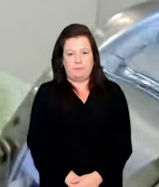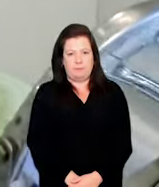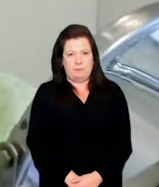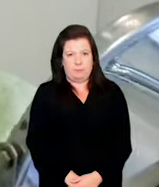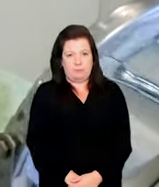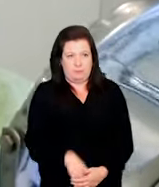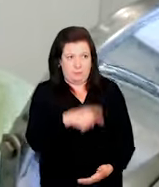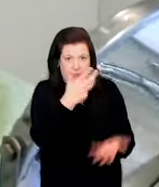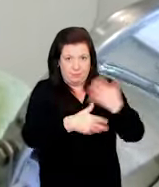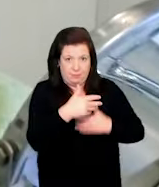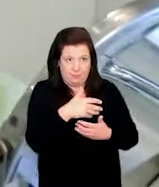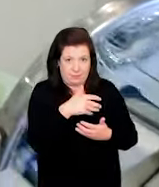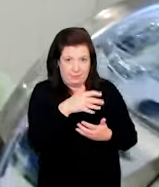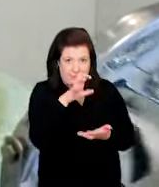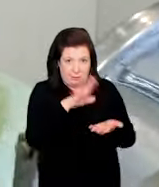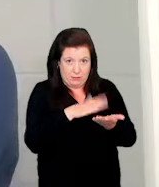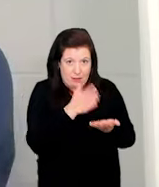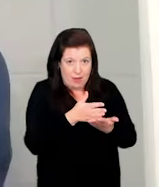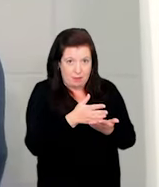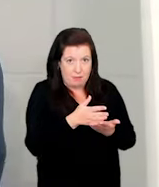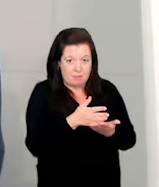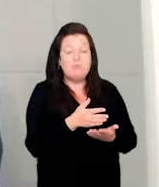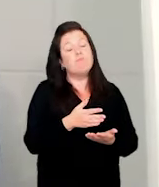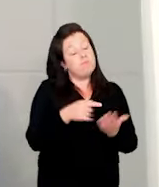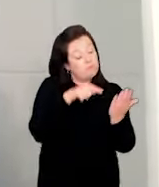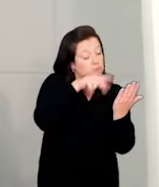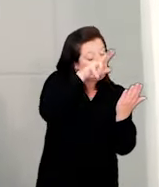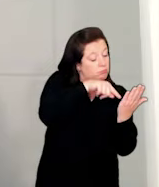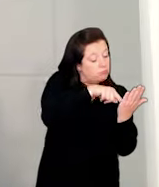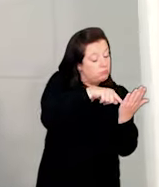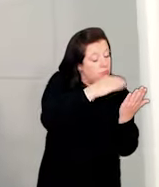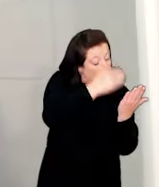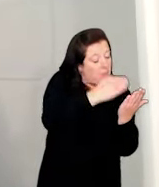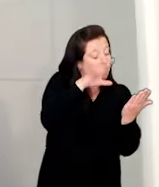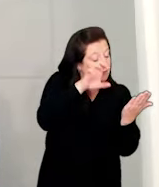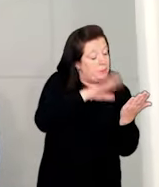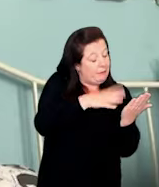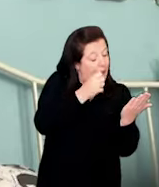Hmm... Are you sure about this, Sean? Yes! It says it on the packet!